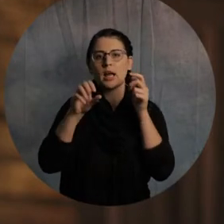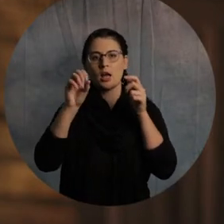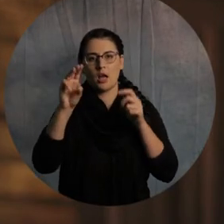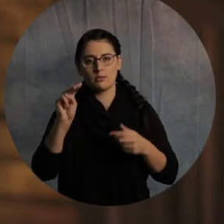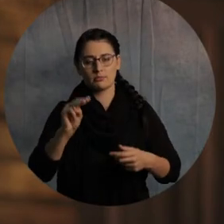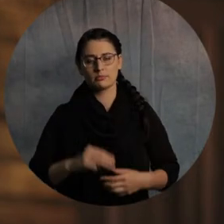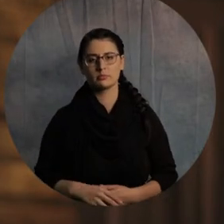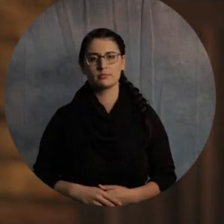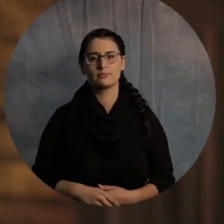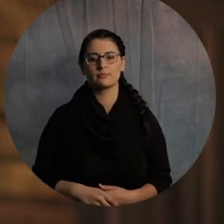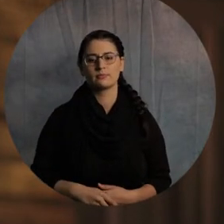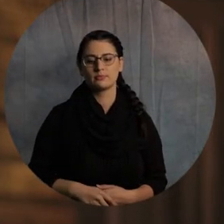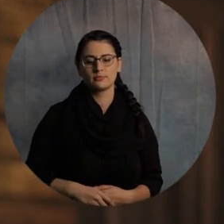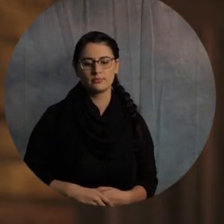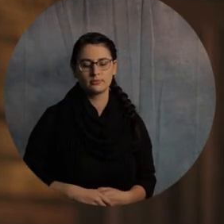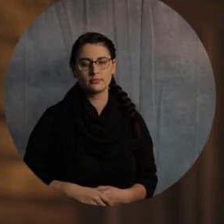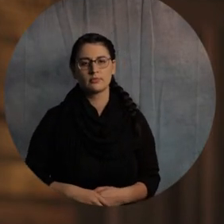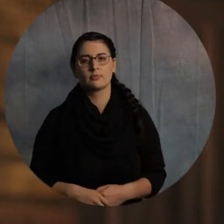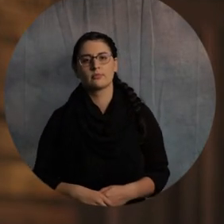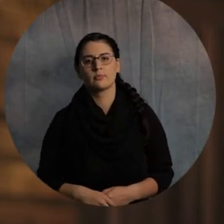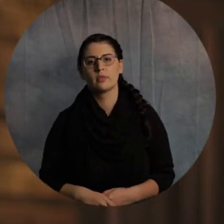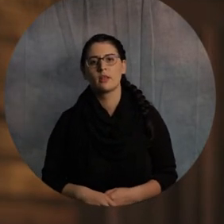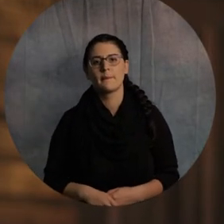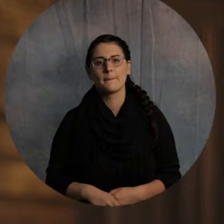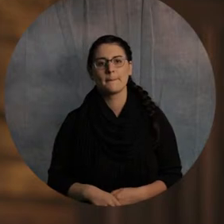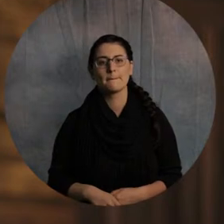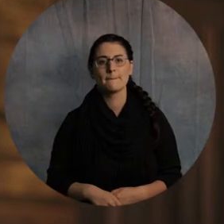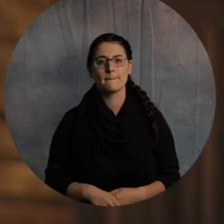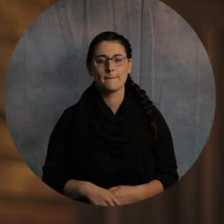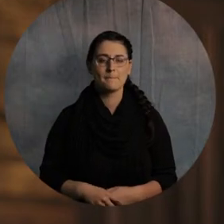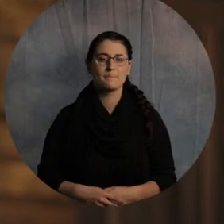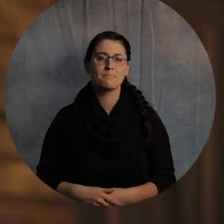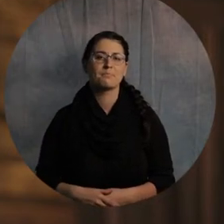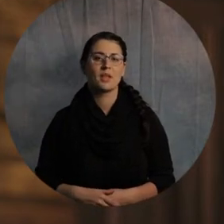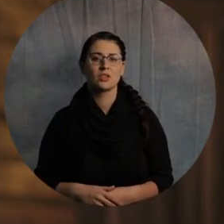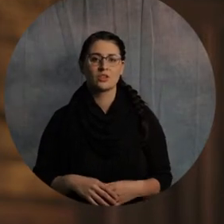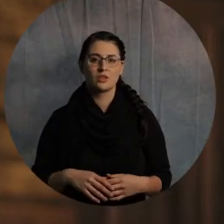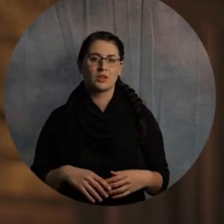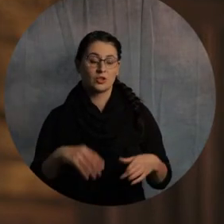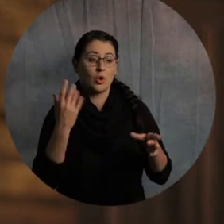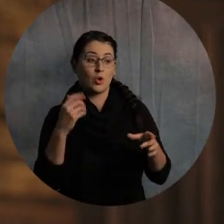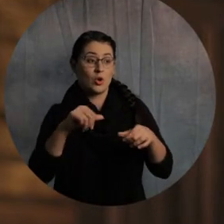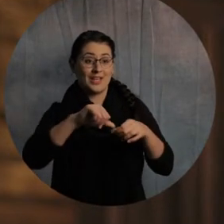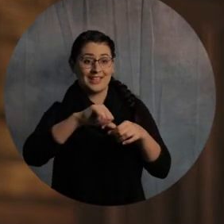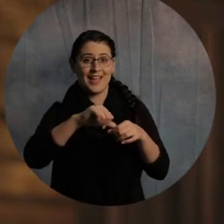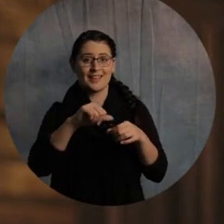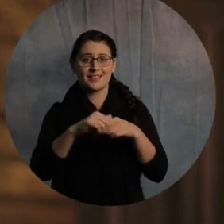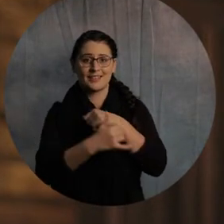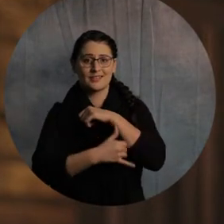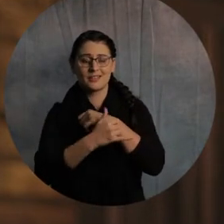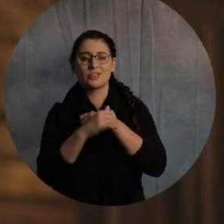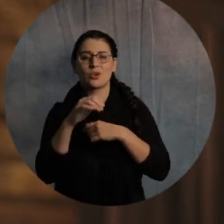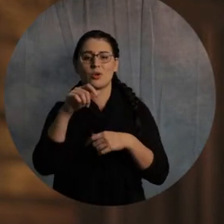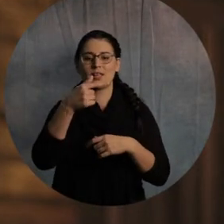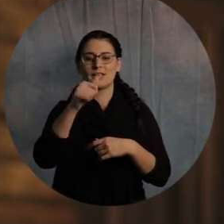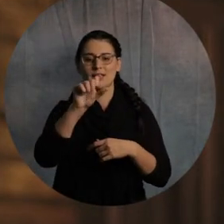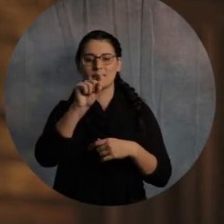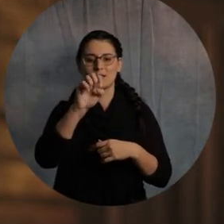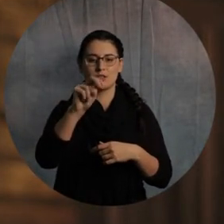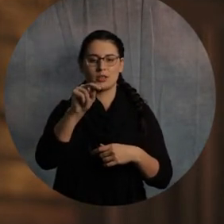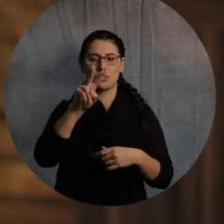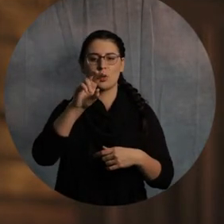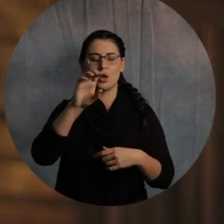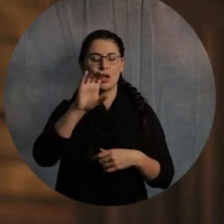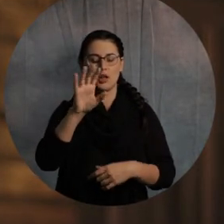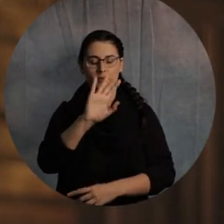Oh, yeah, I did. I almost forgot about You made that website. All right, so GastonCOVID.com, we put a list of counselors that are recommended from the like